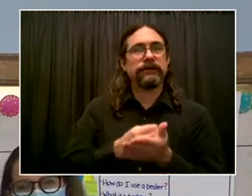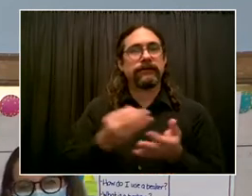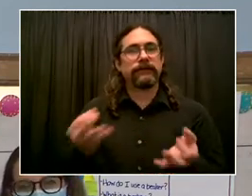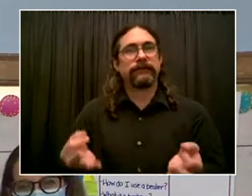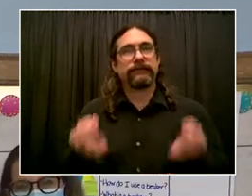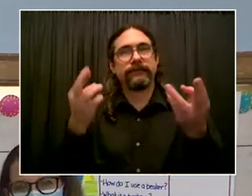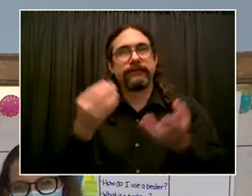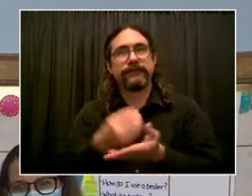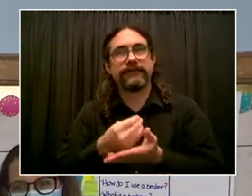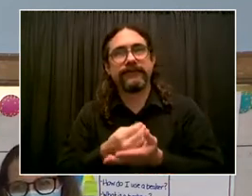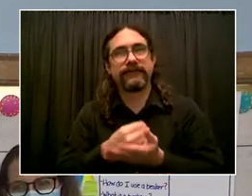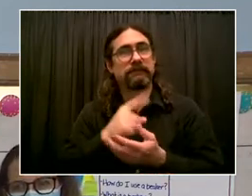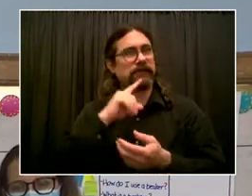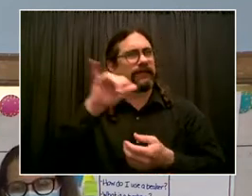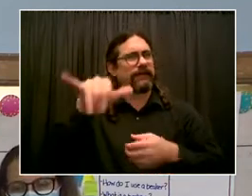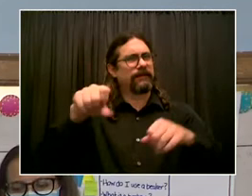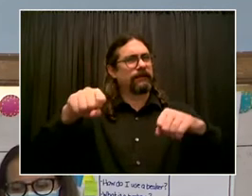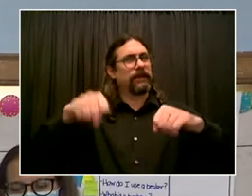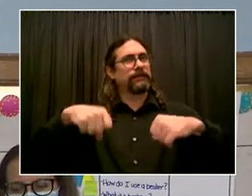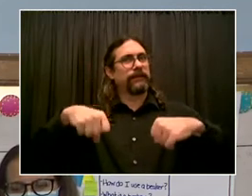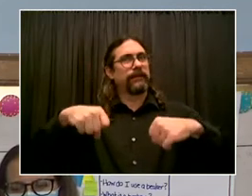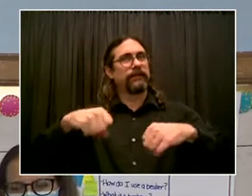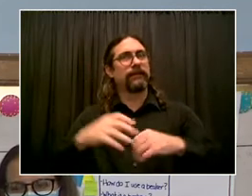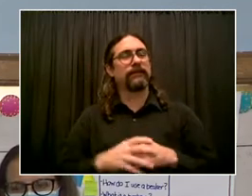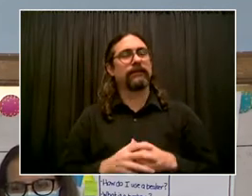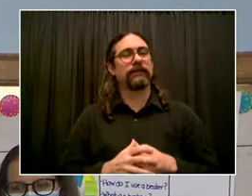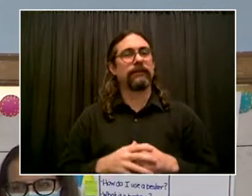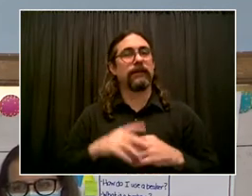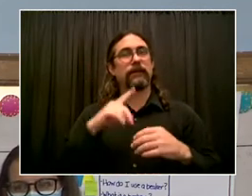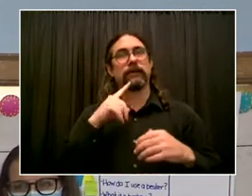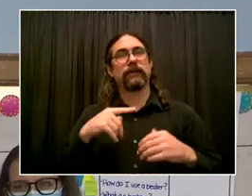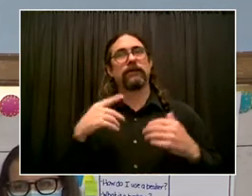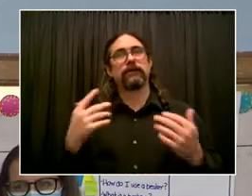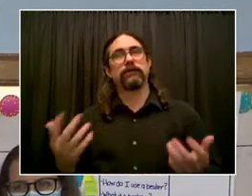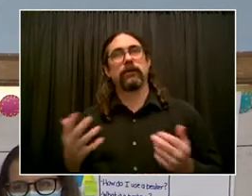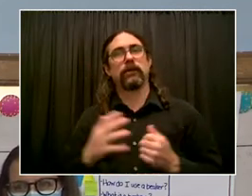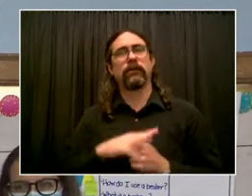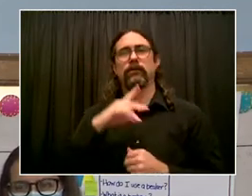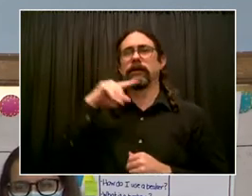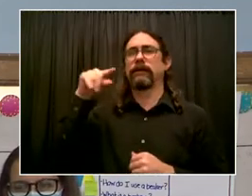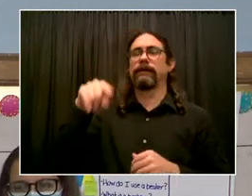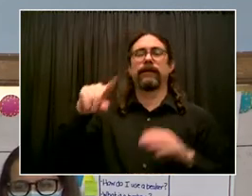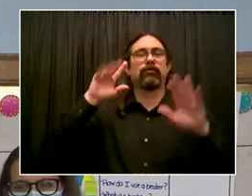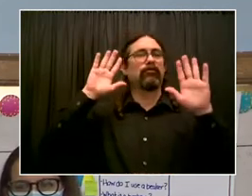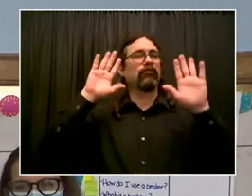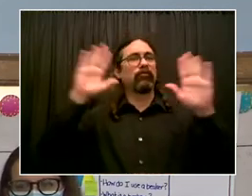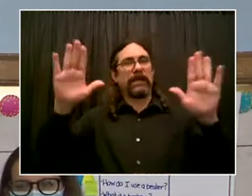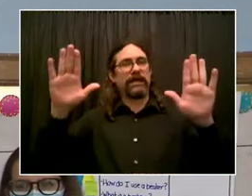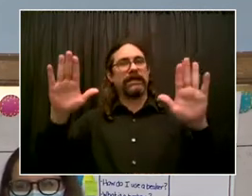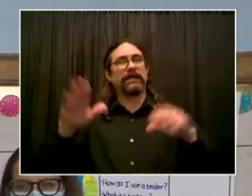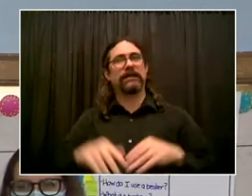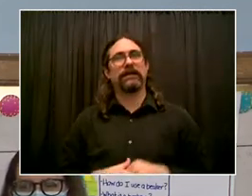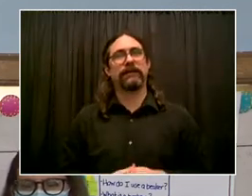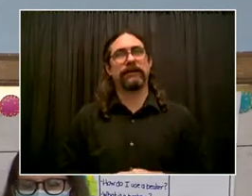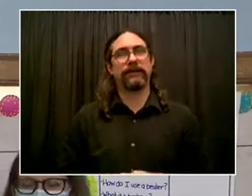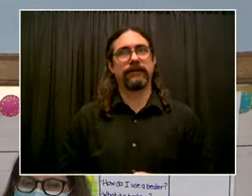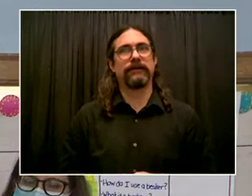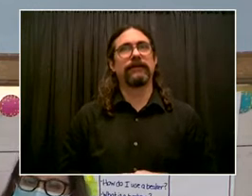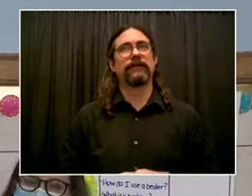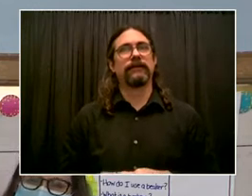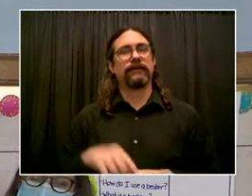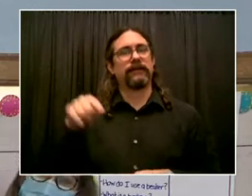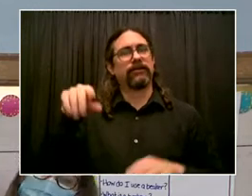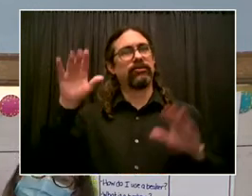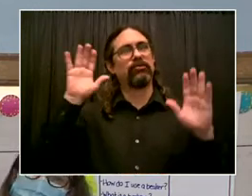This has been such a boon to us to be able to reinstitute initiatives that we